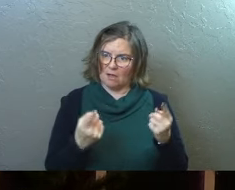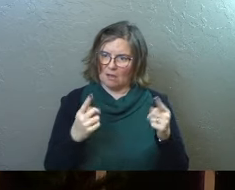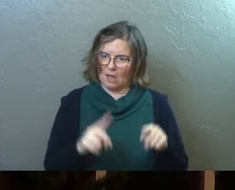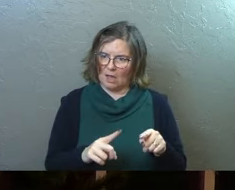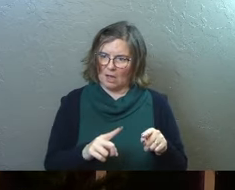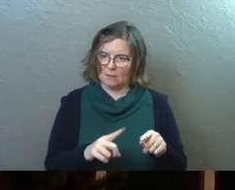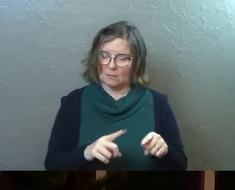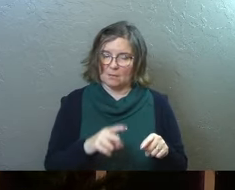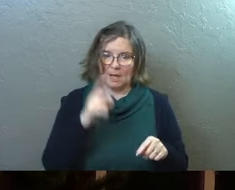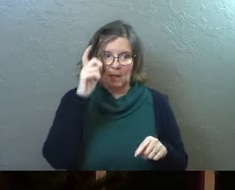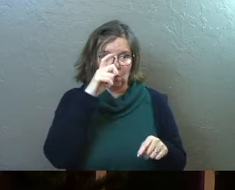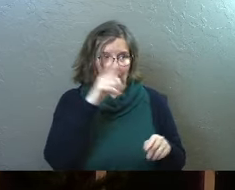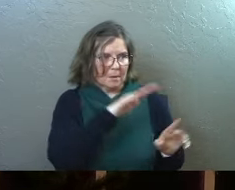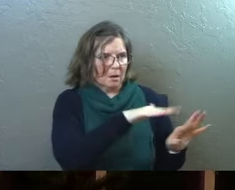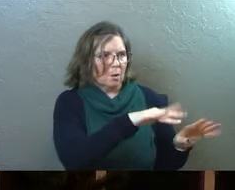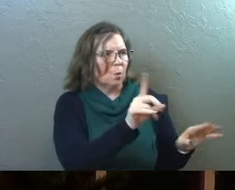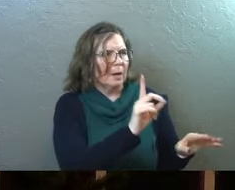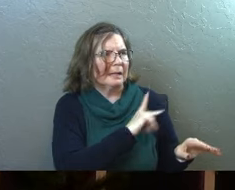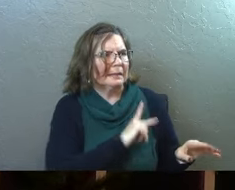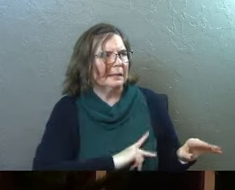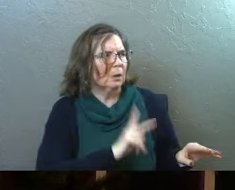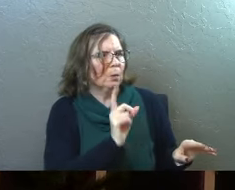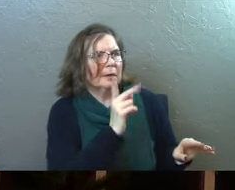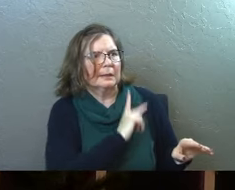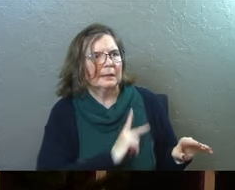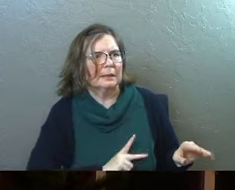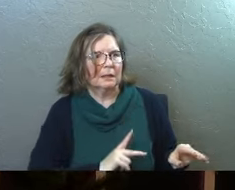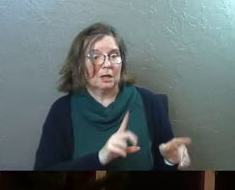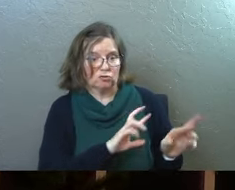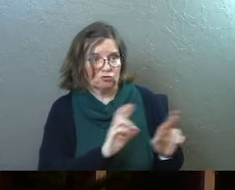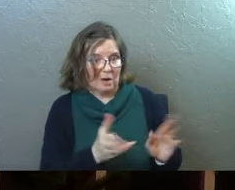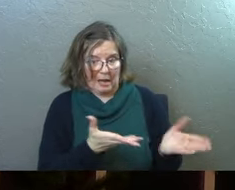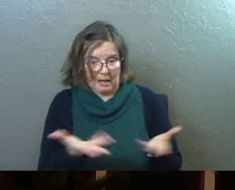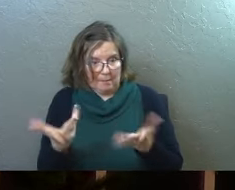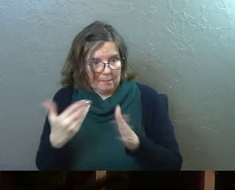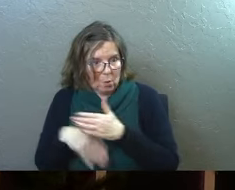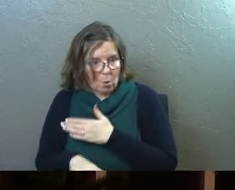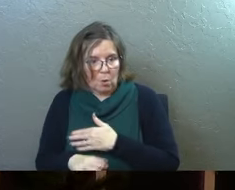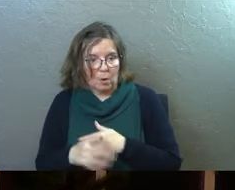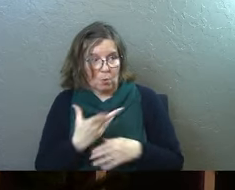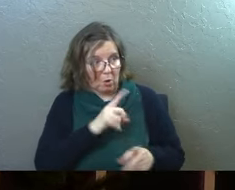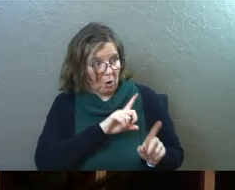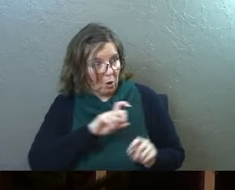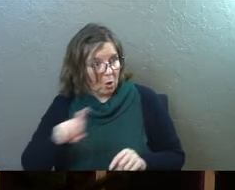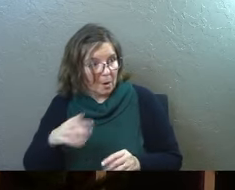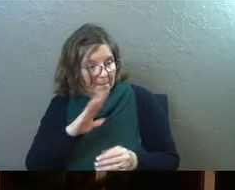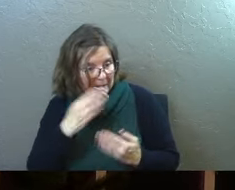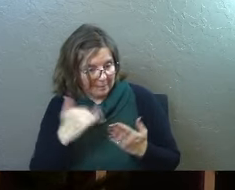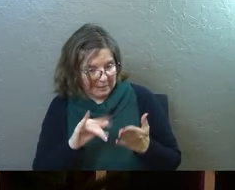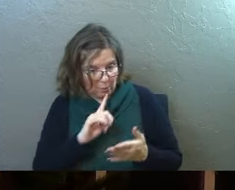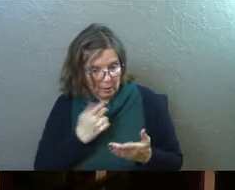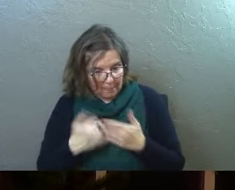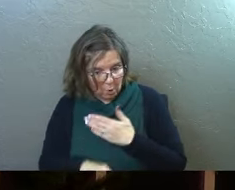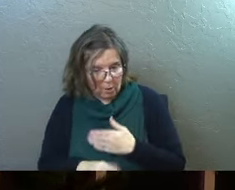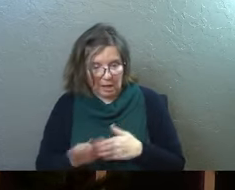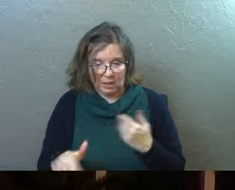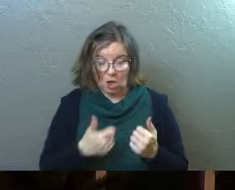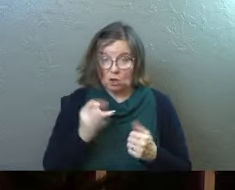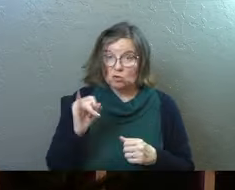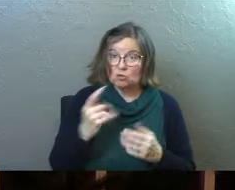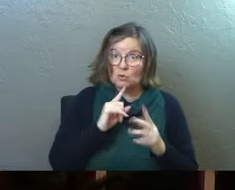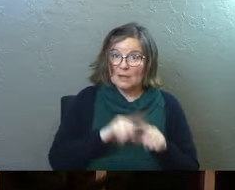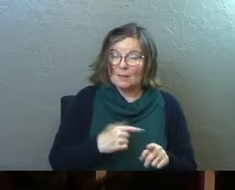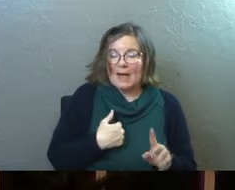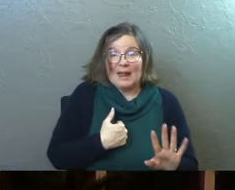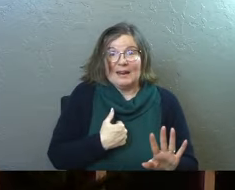wise men are walking around saying, where's the King? Because we've seen his star. It's ready. He's been born. Like we're going to Bethlehem because that's where he is. And all of